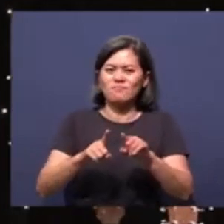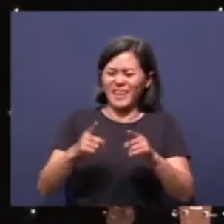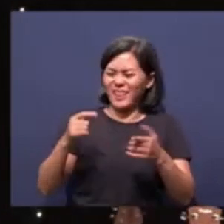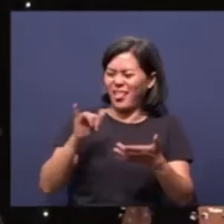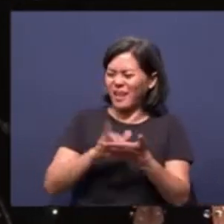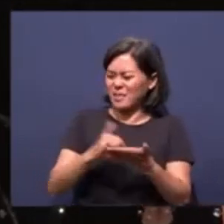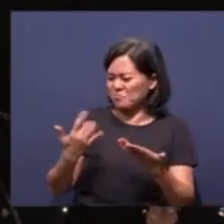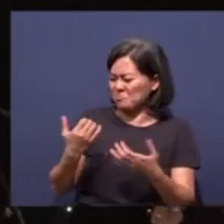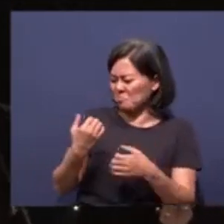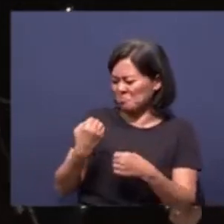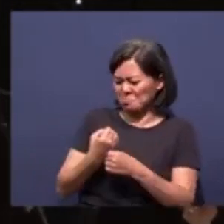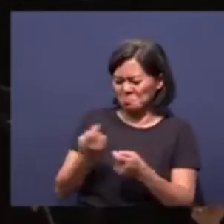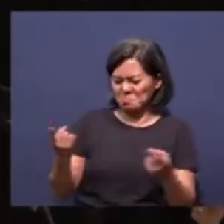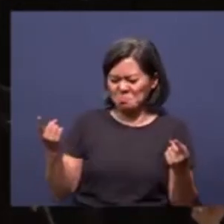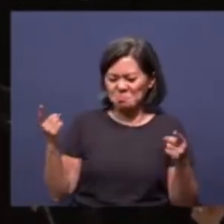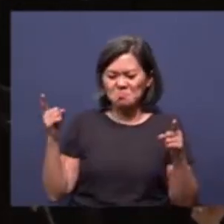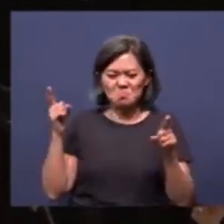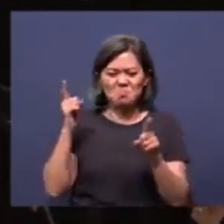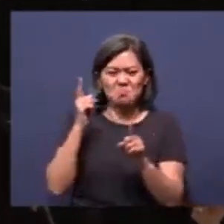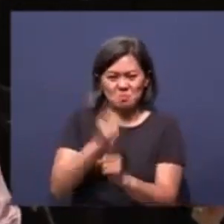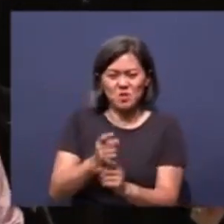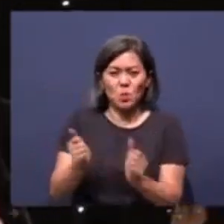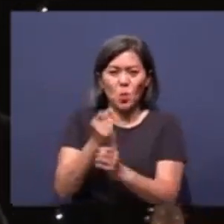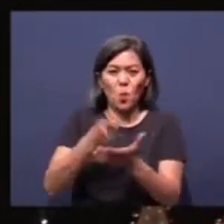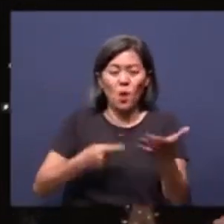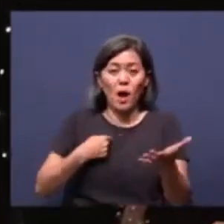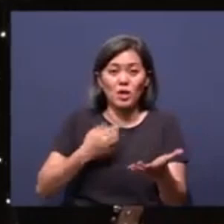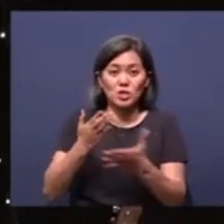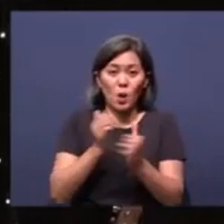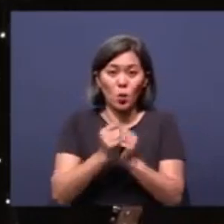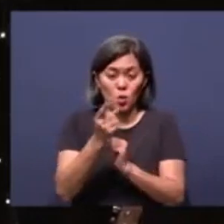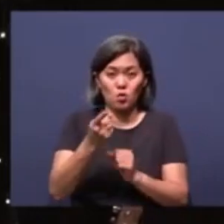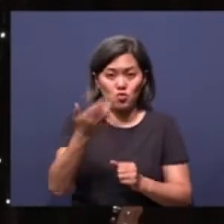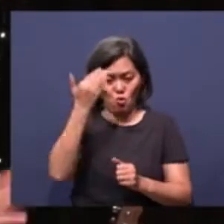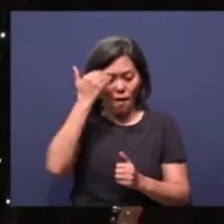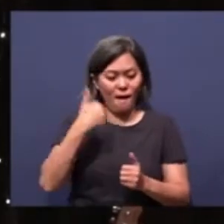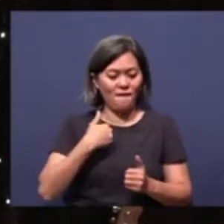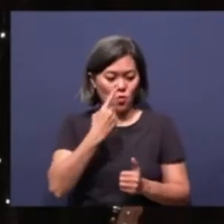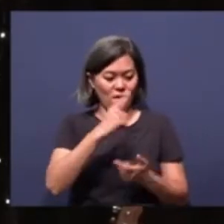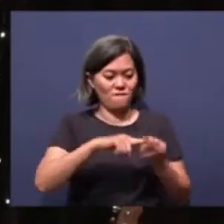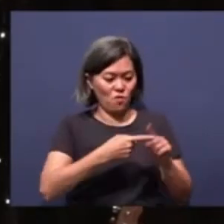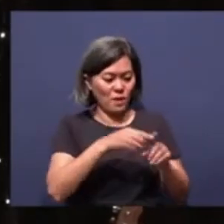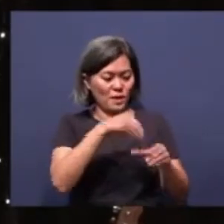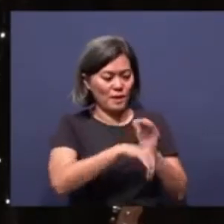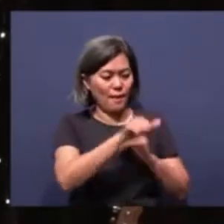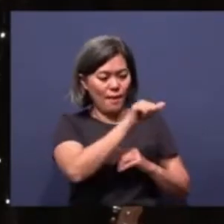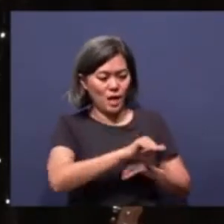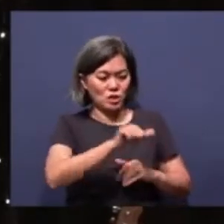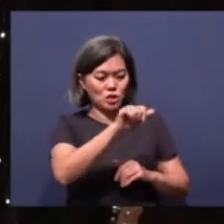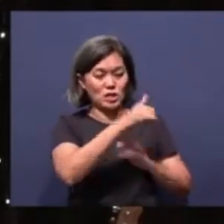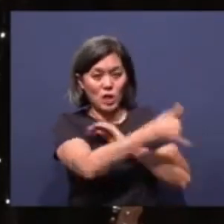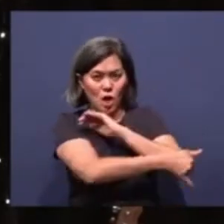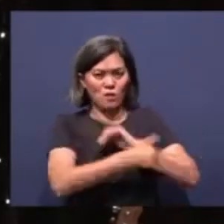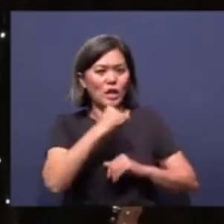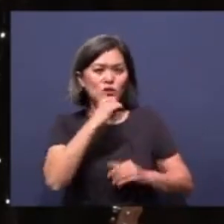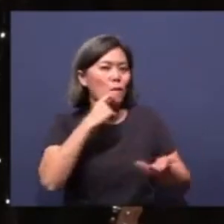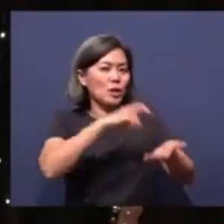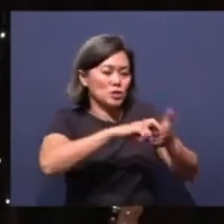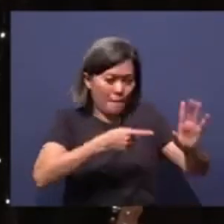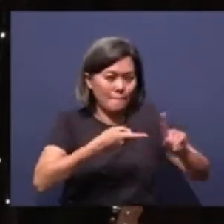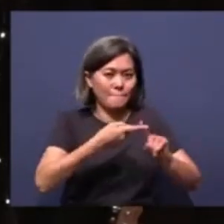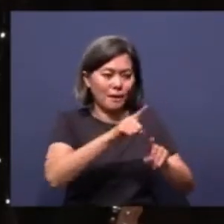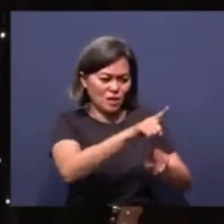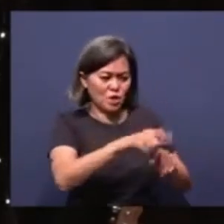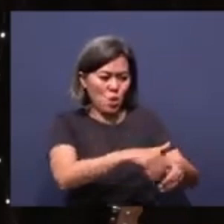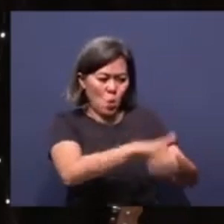with what I want to share with you. You know, I have a friend in one Asian country, I won't mention which. He owns a very